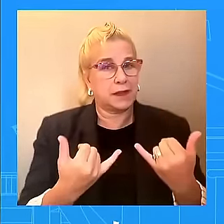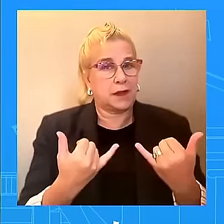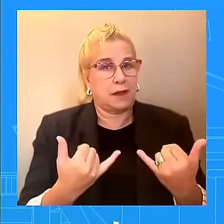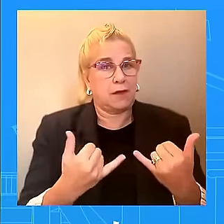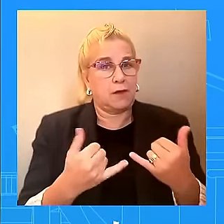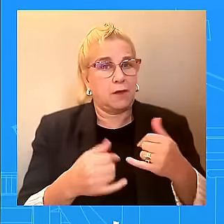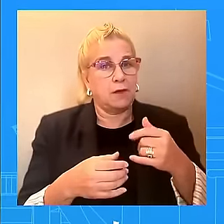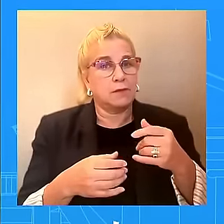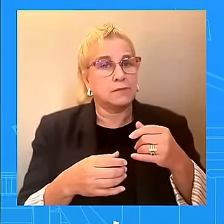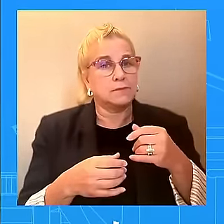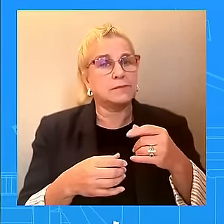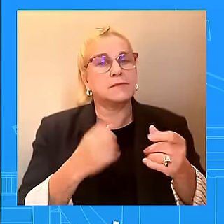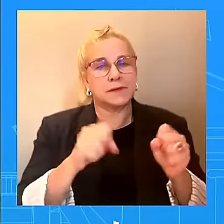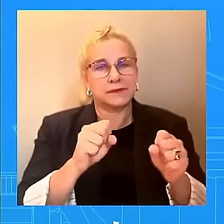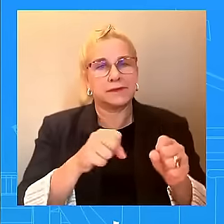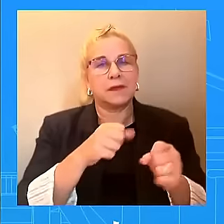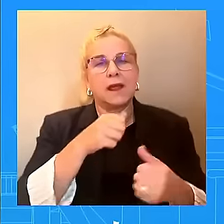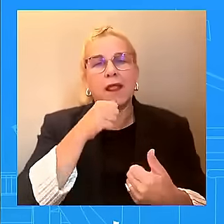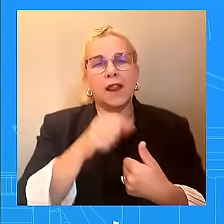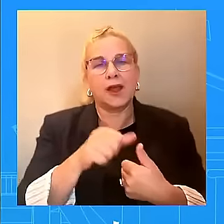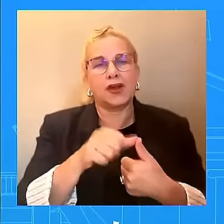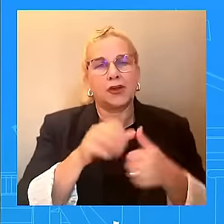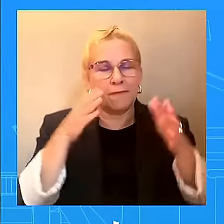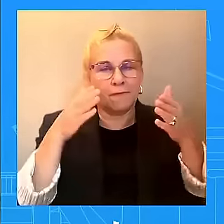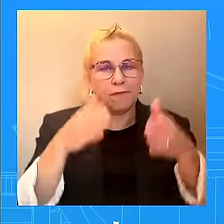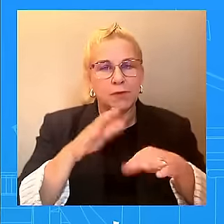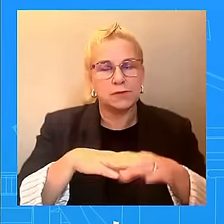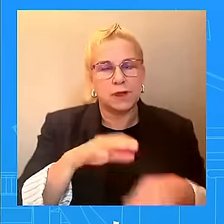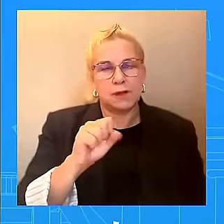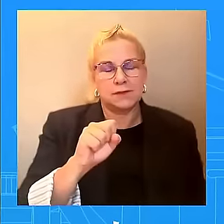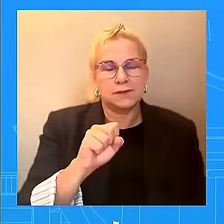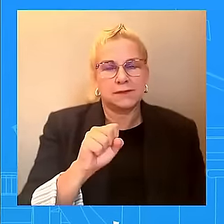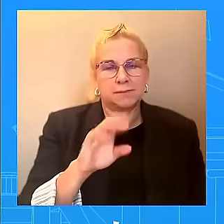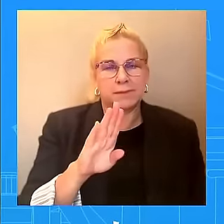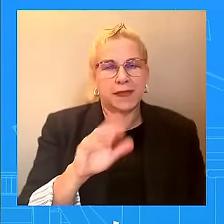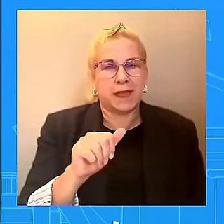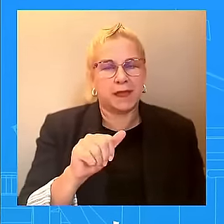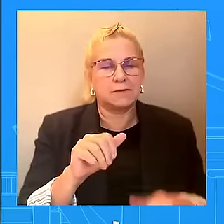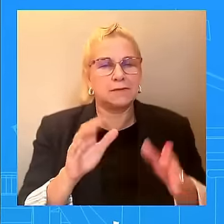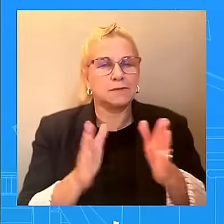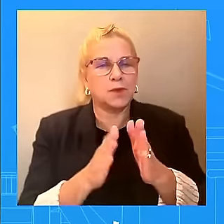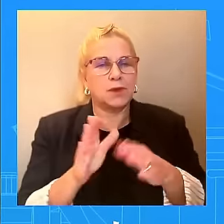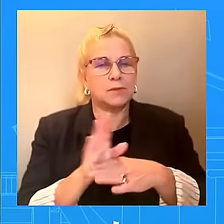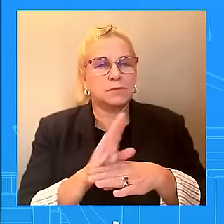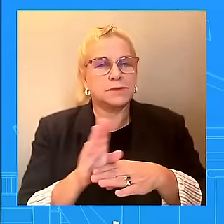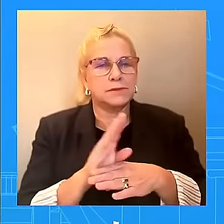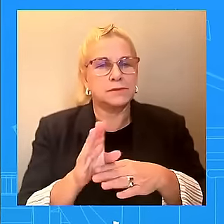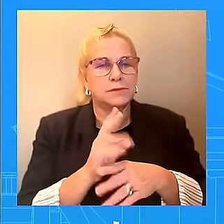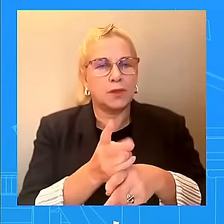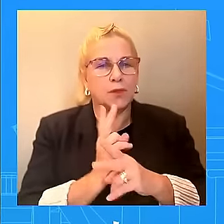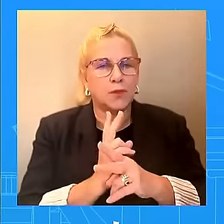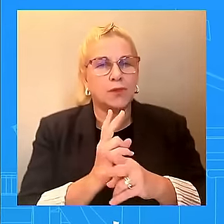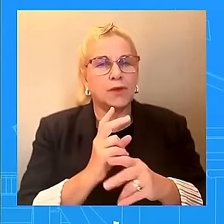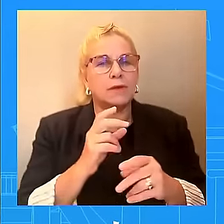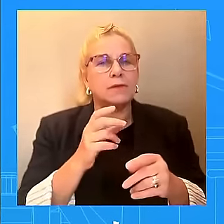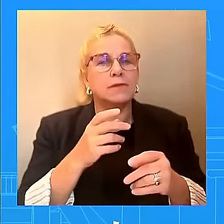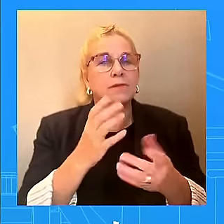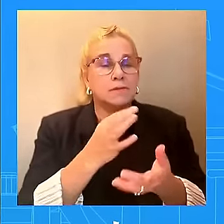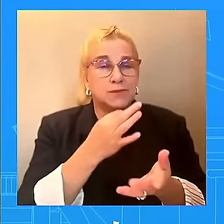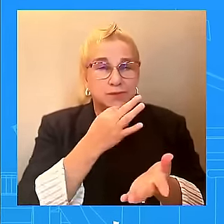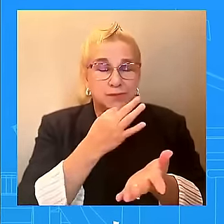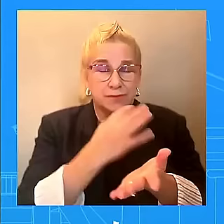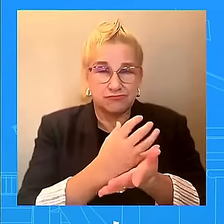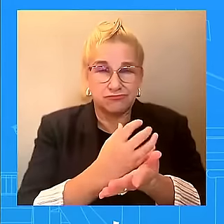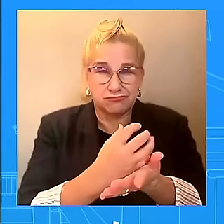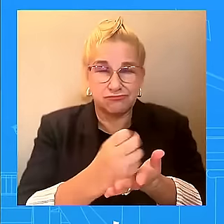loan program, which could soon run out of funding. And so, the president wanted to alert Congress on that. That's what